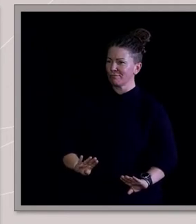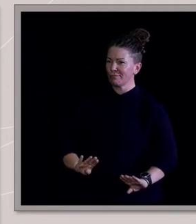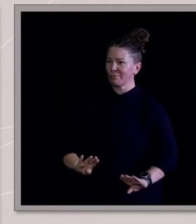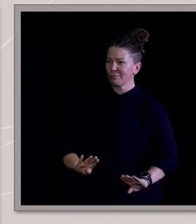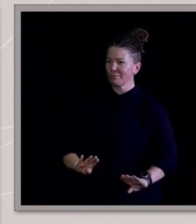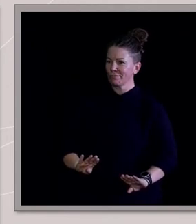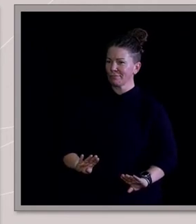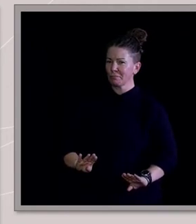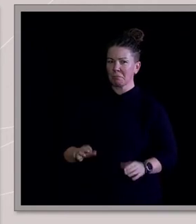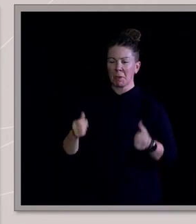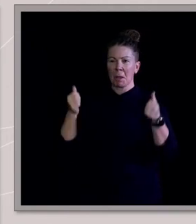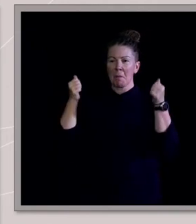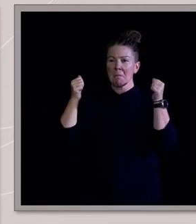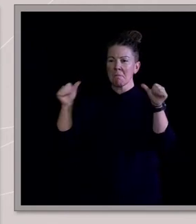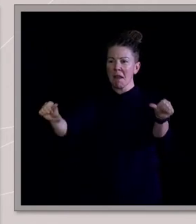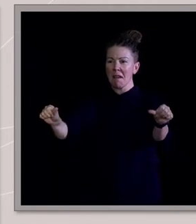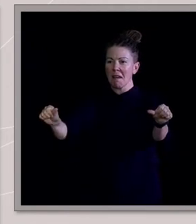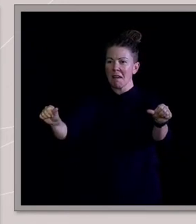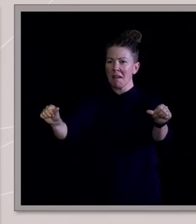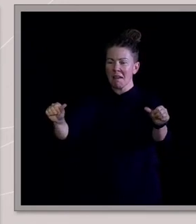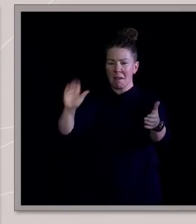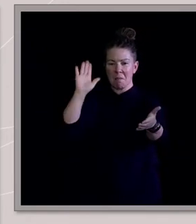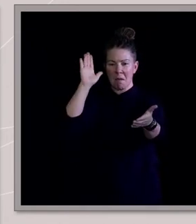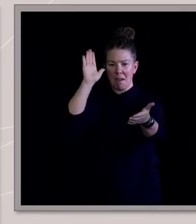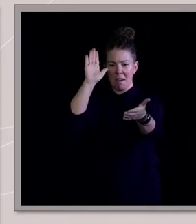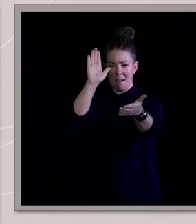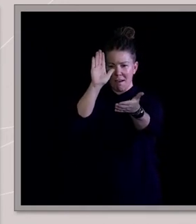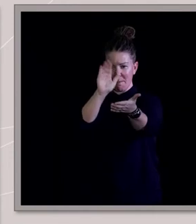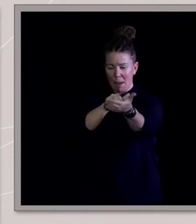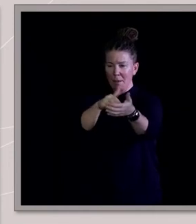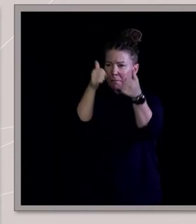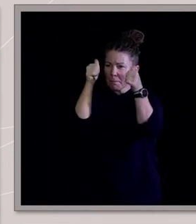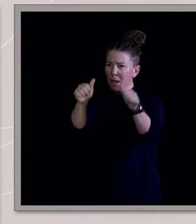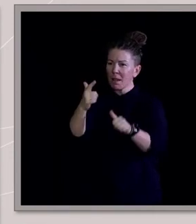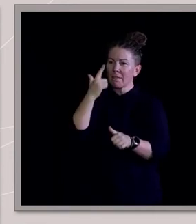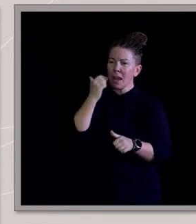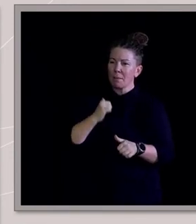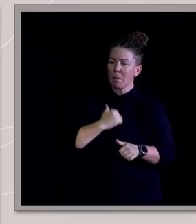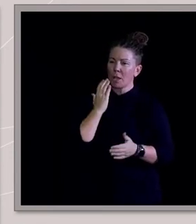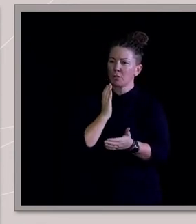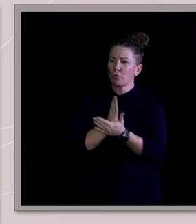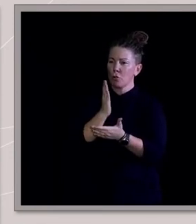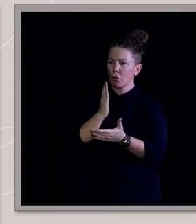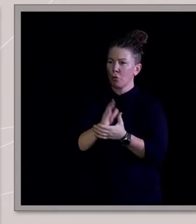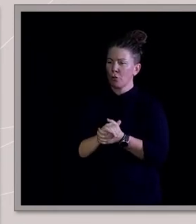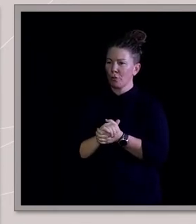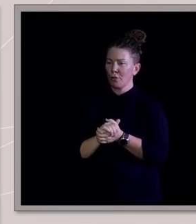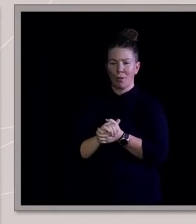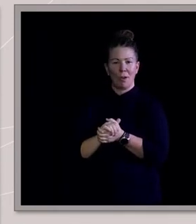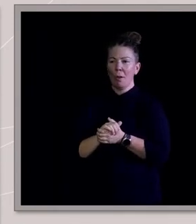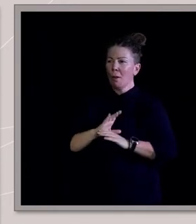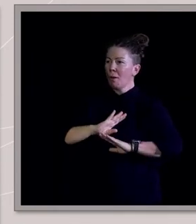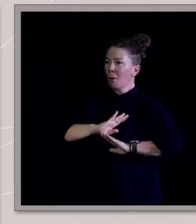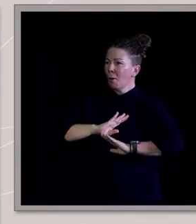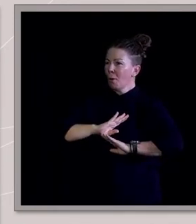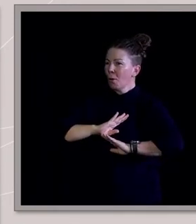And that was it for me. I'd finally got to the end of this journey of discovering what the truth was in terms of my beliefs. And it was such a relief.